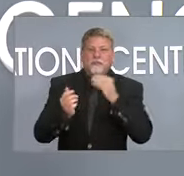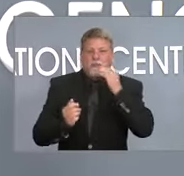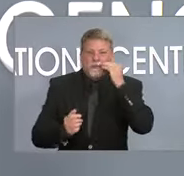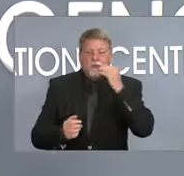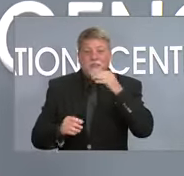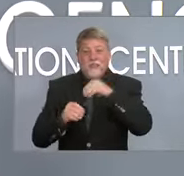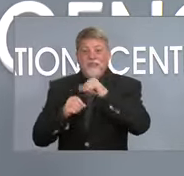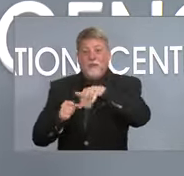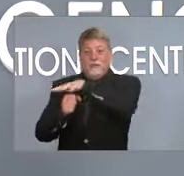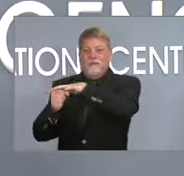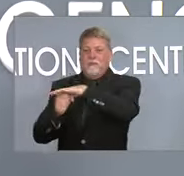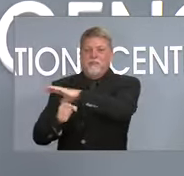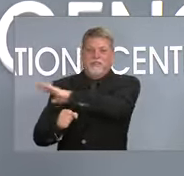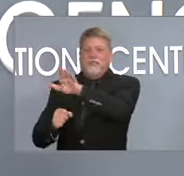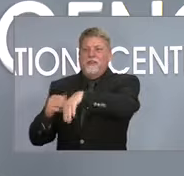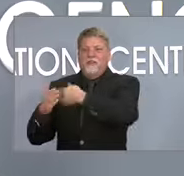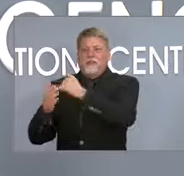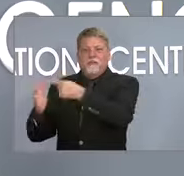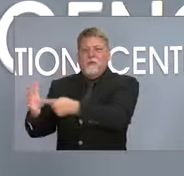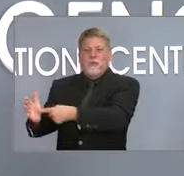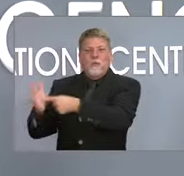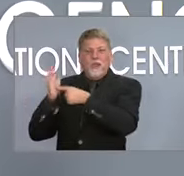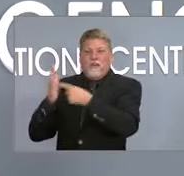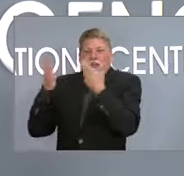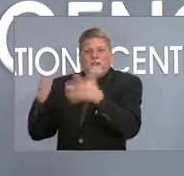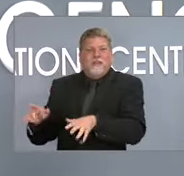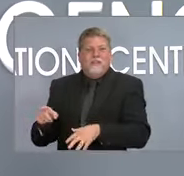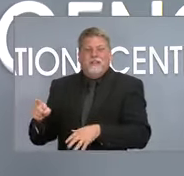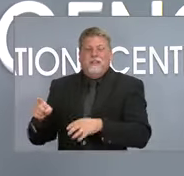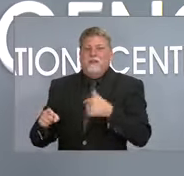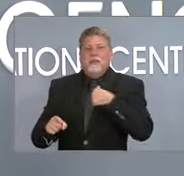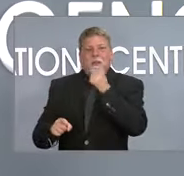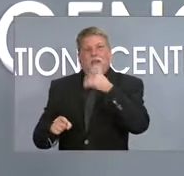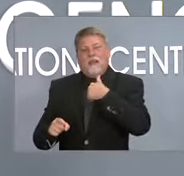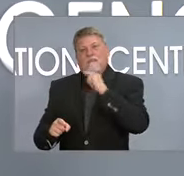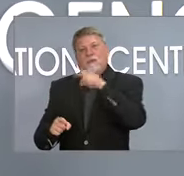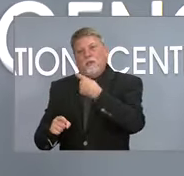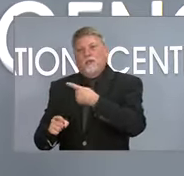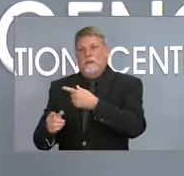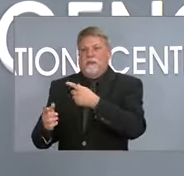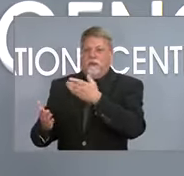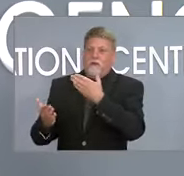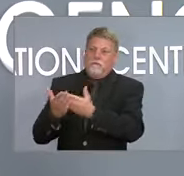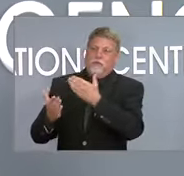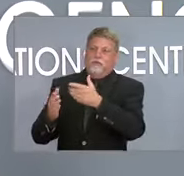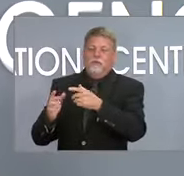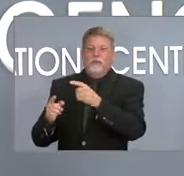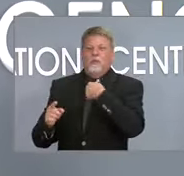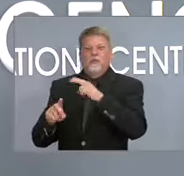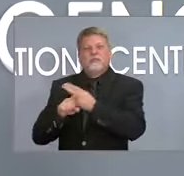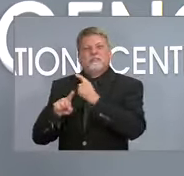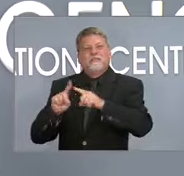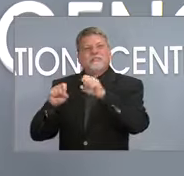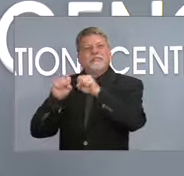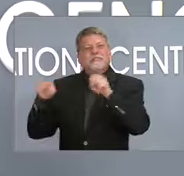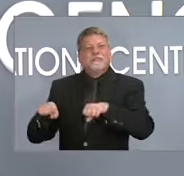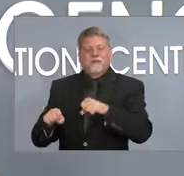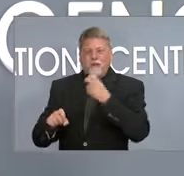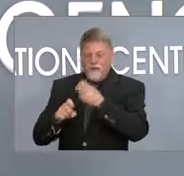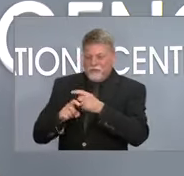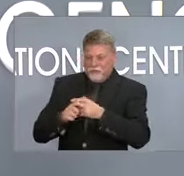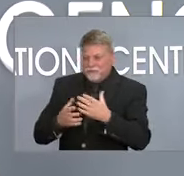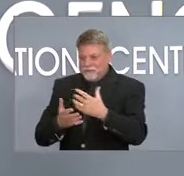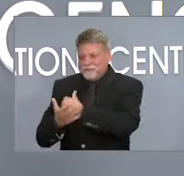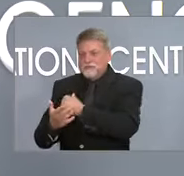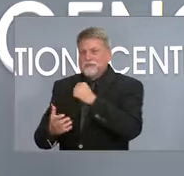settings, folks are required. So we go beyond just the verification. You are required to get your vaccines. We're using a slightly different system in that case.